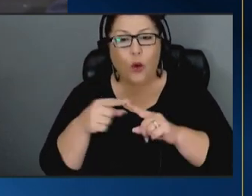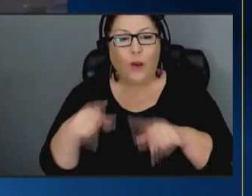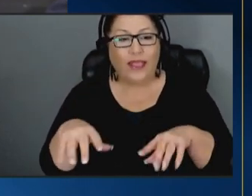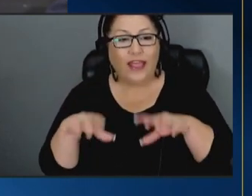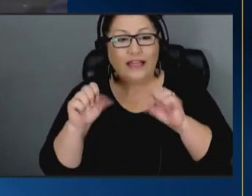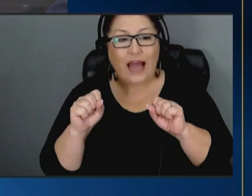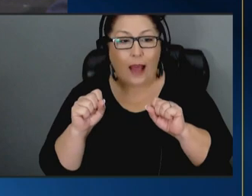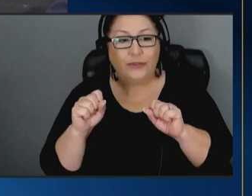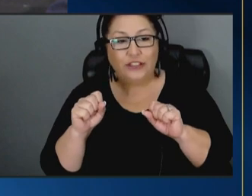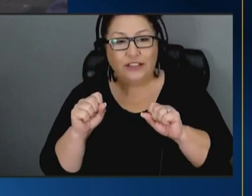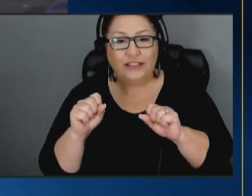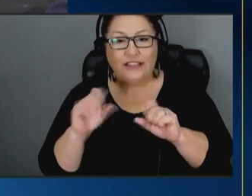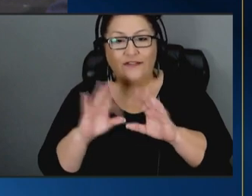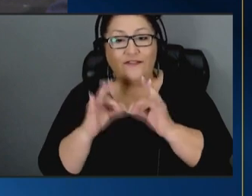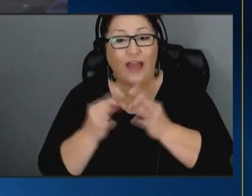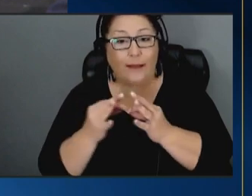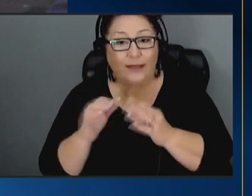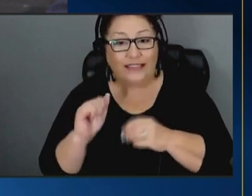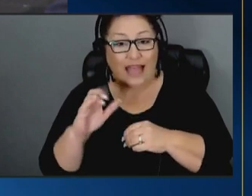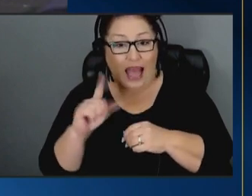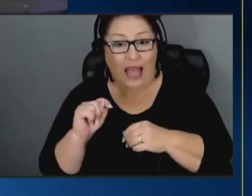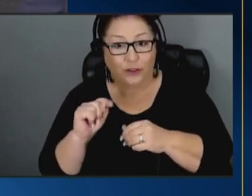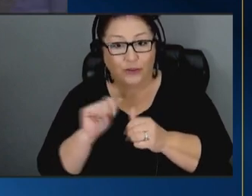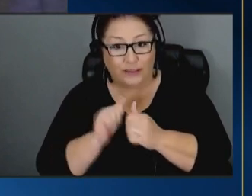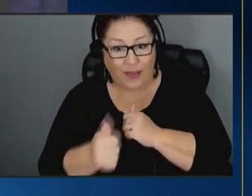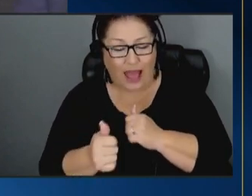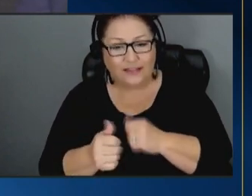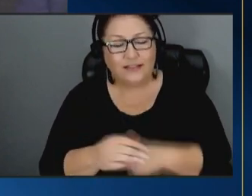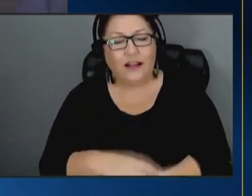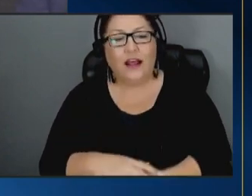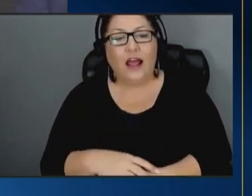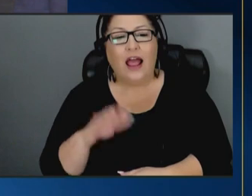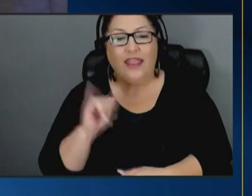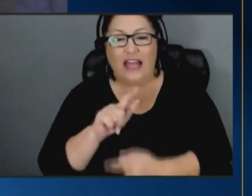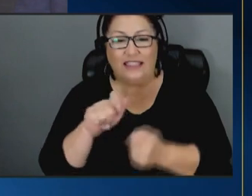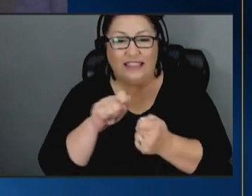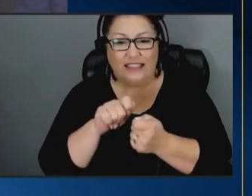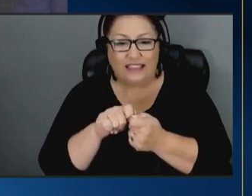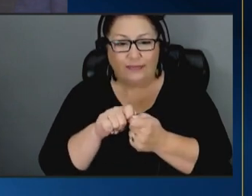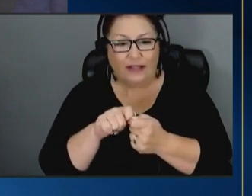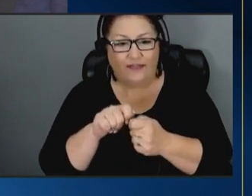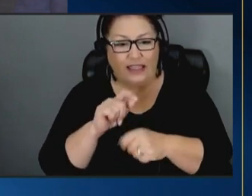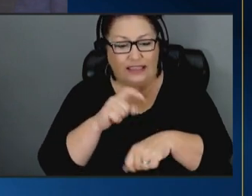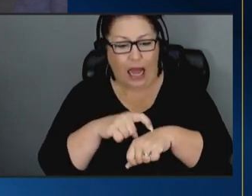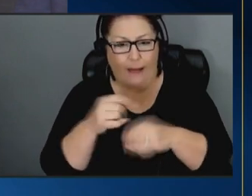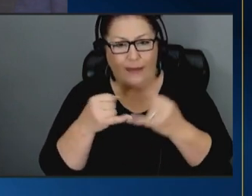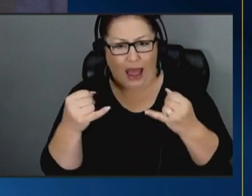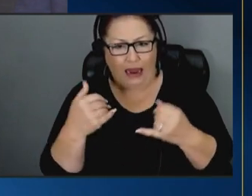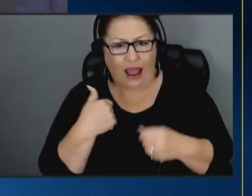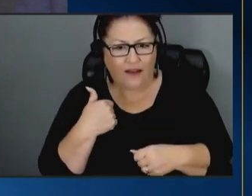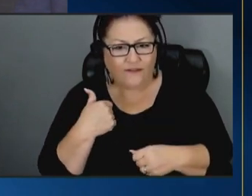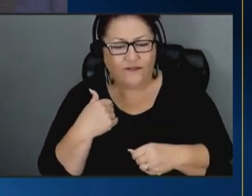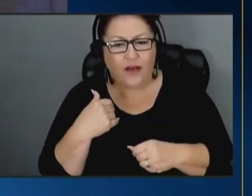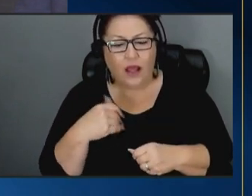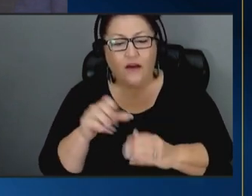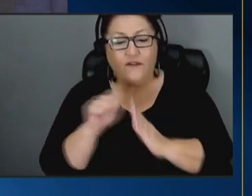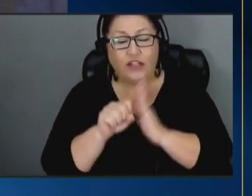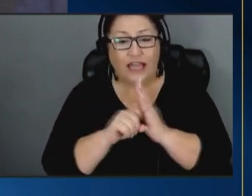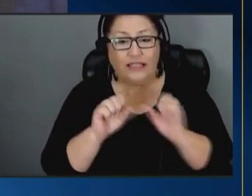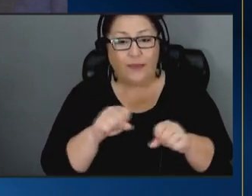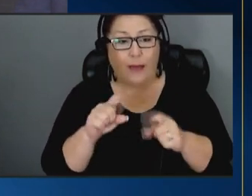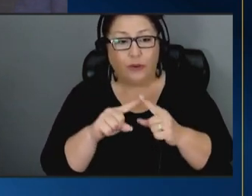save families act was passed uh and it set specific timelines uh for um states being able to move